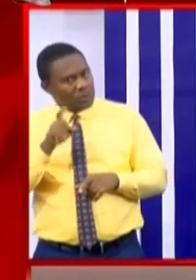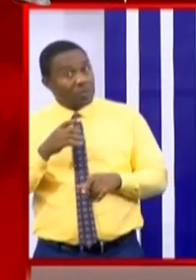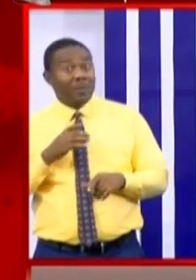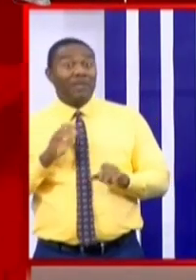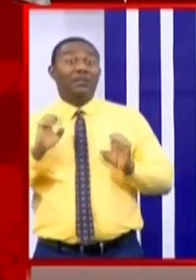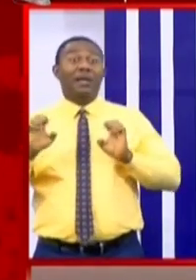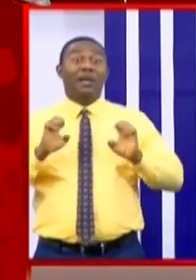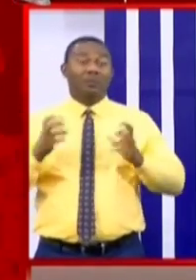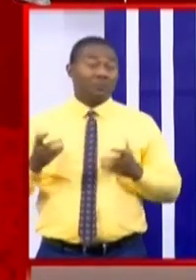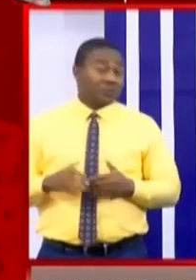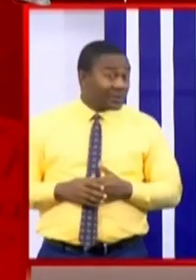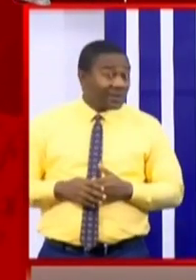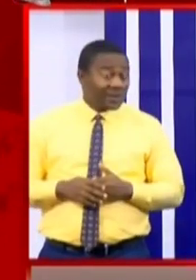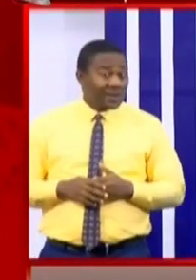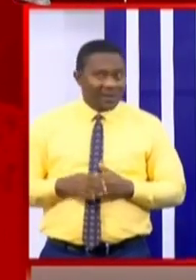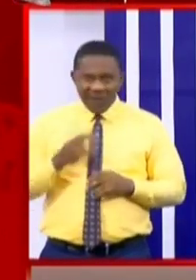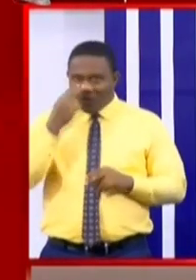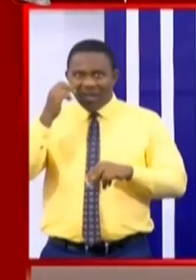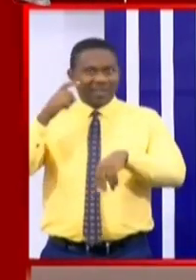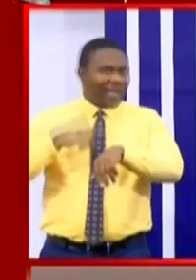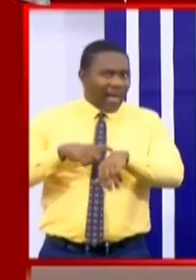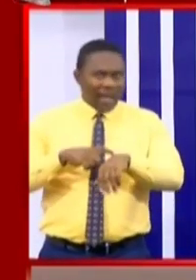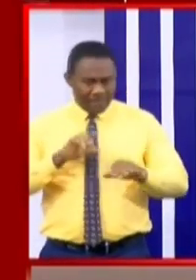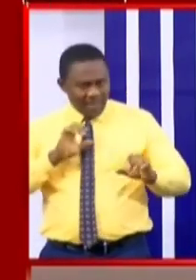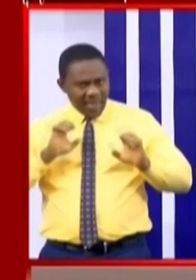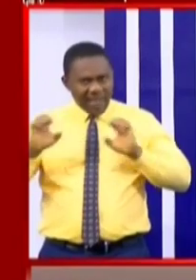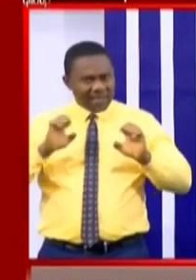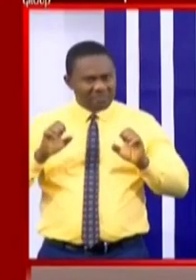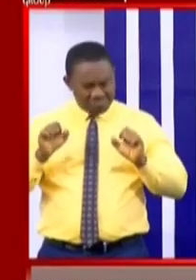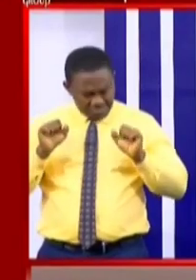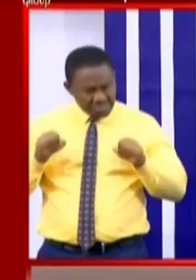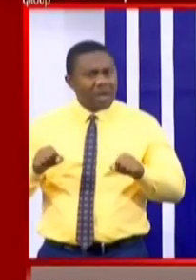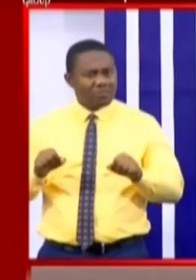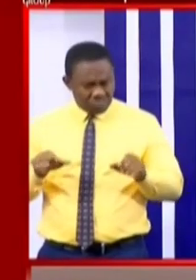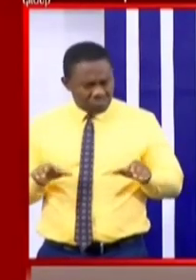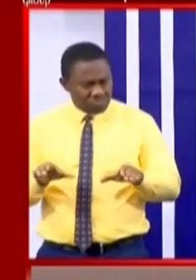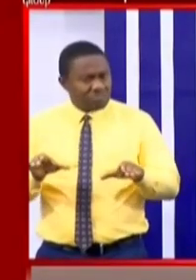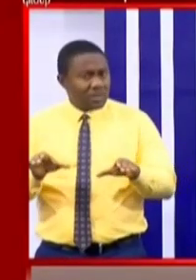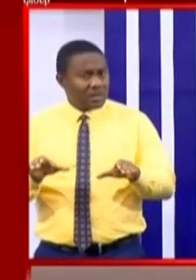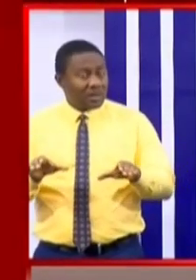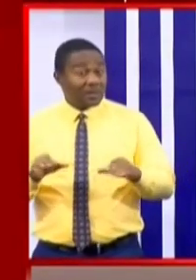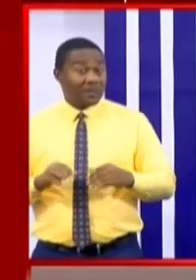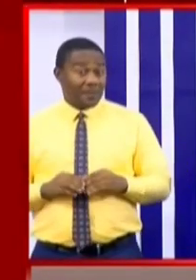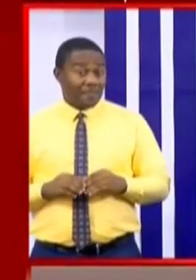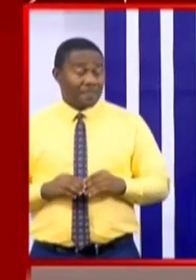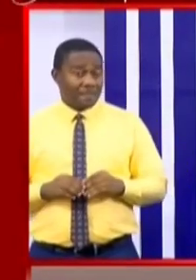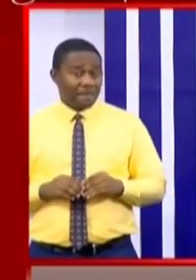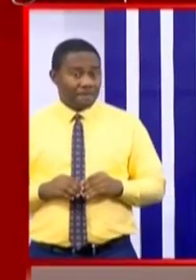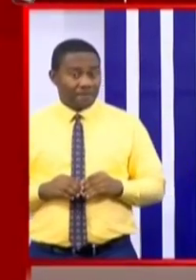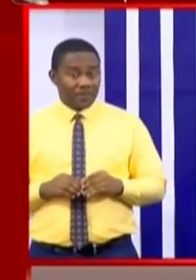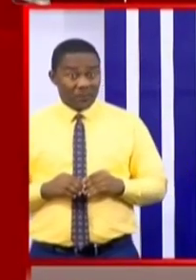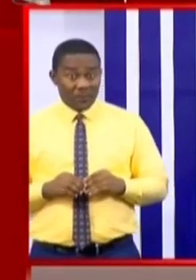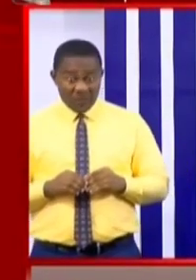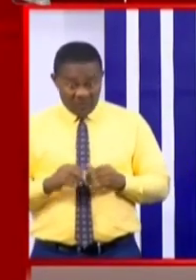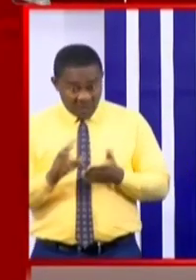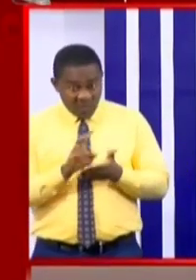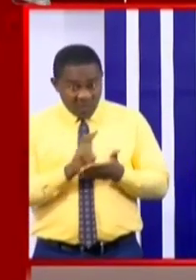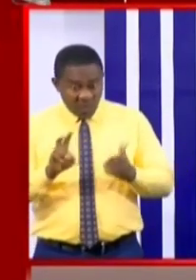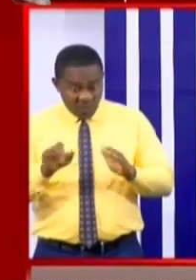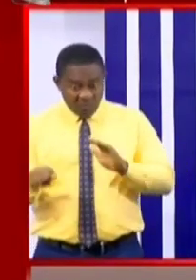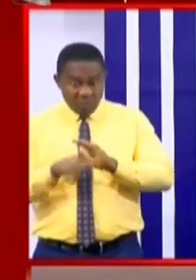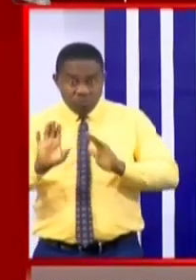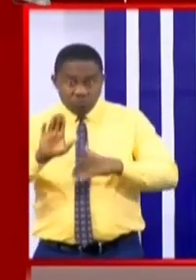If you don't have a hobby, this is an opportunity for us to look for one and activate it. This two weeks partial lockdown